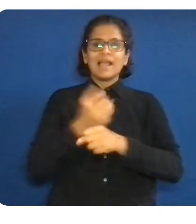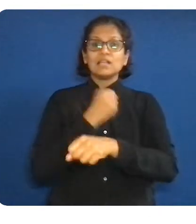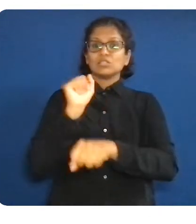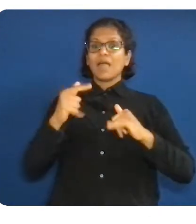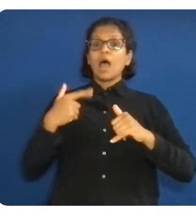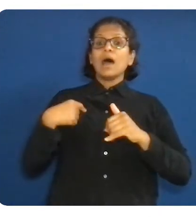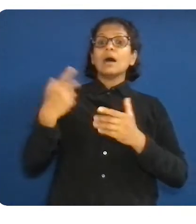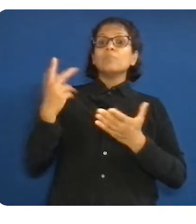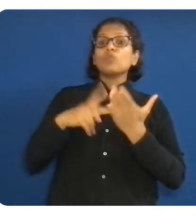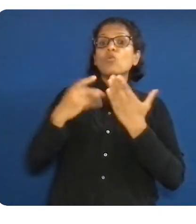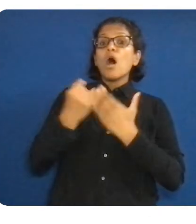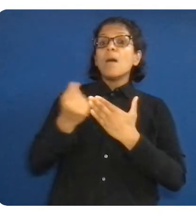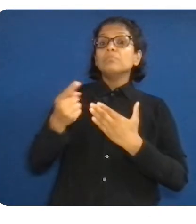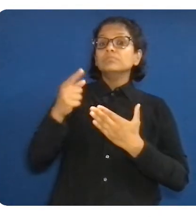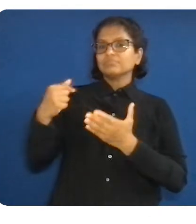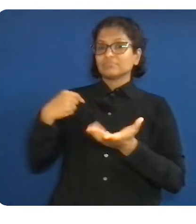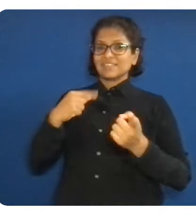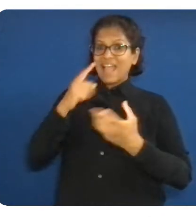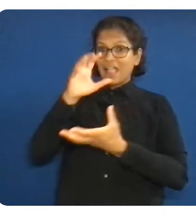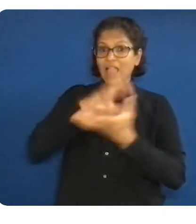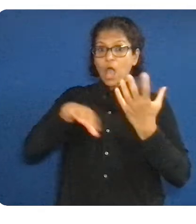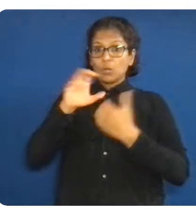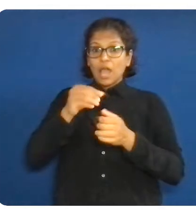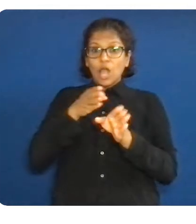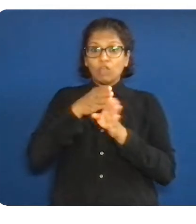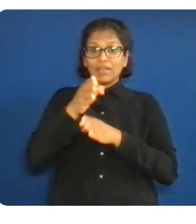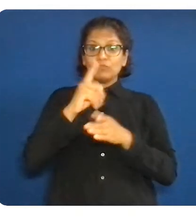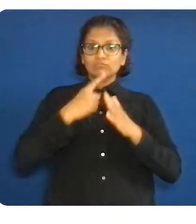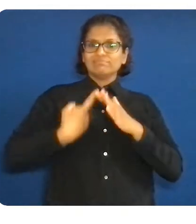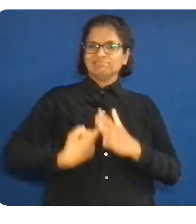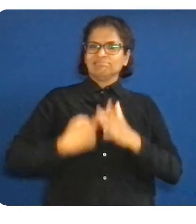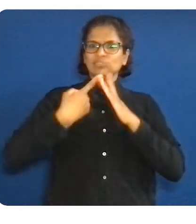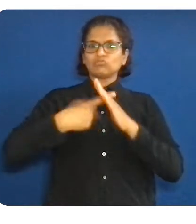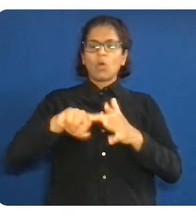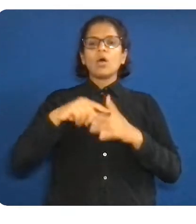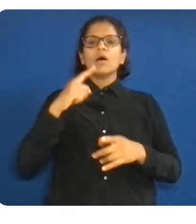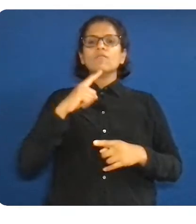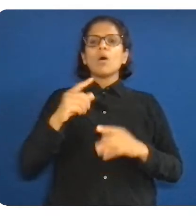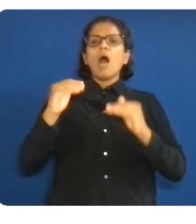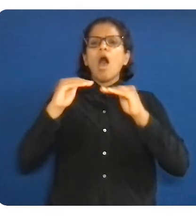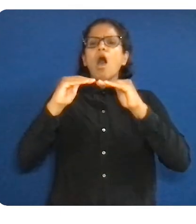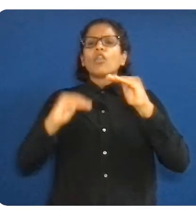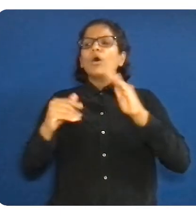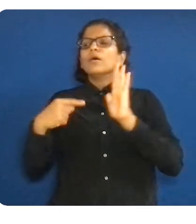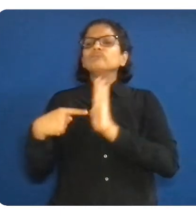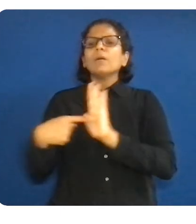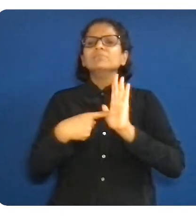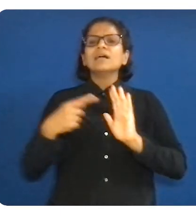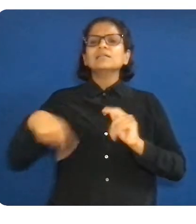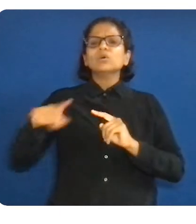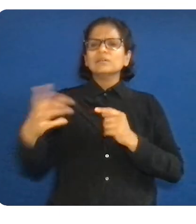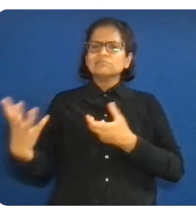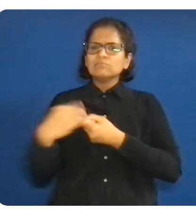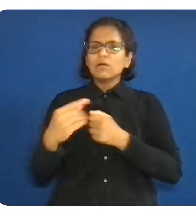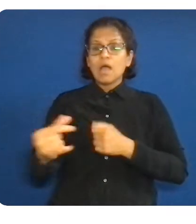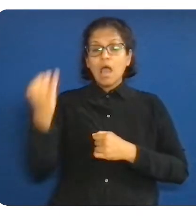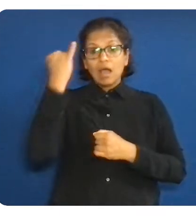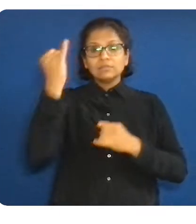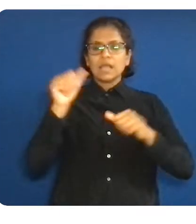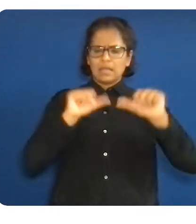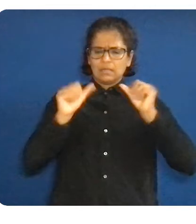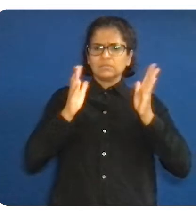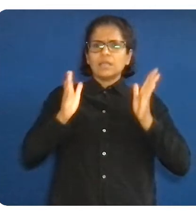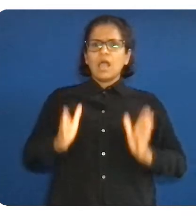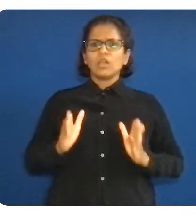or information systems related majors or the relevant experience, and it offers free access to Google Cloud Associate